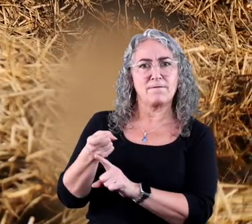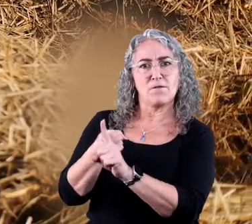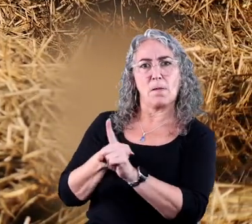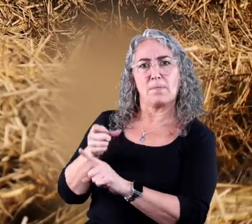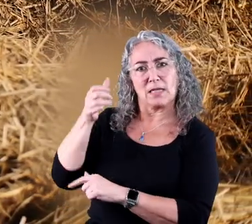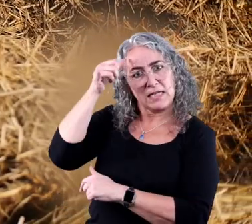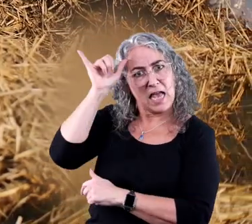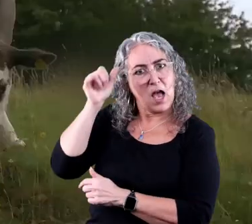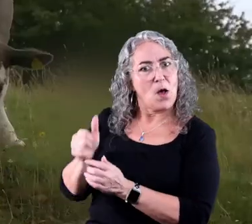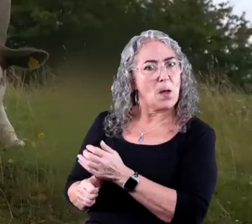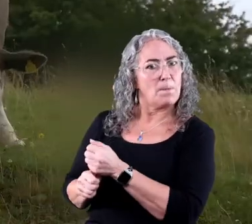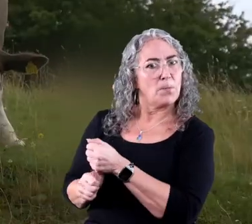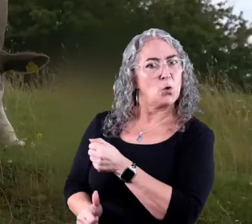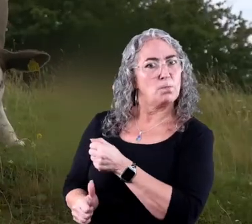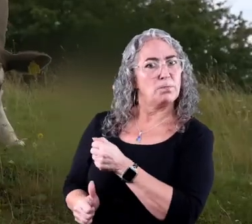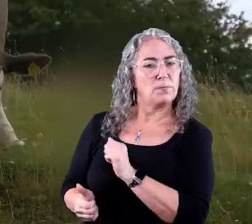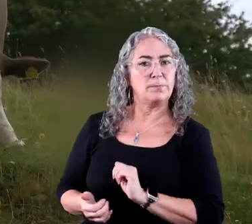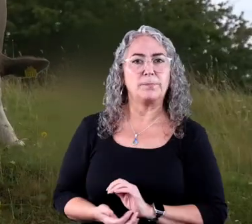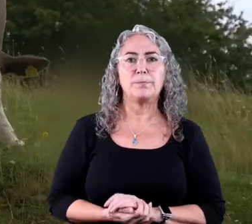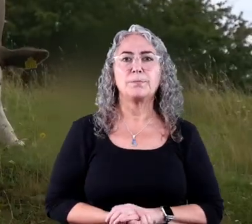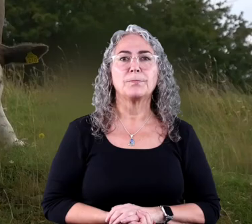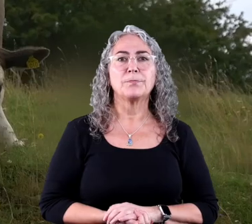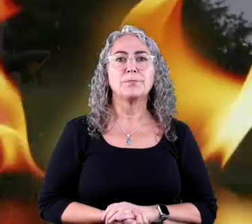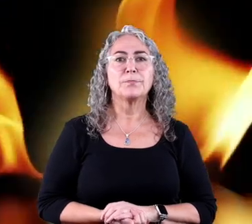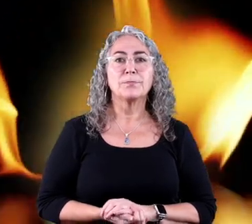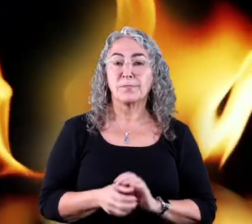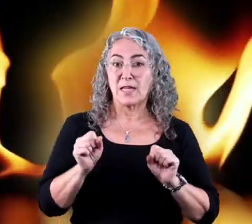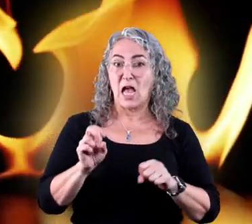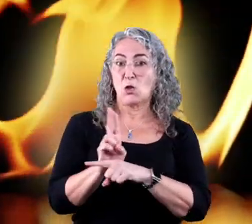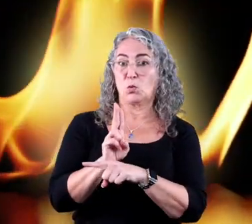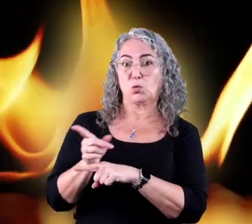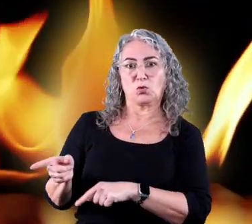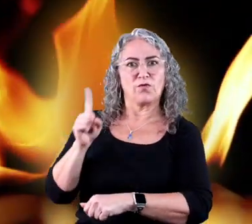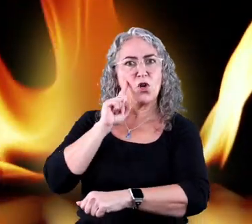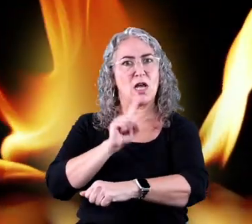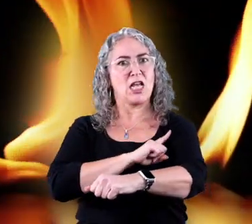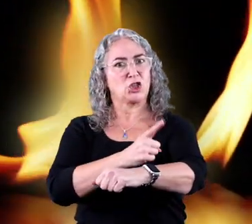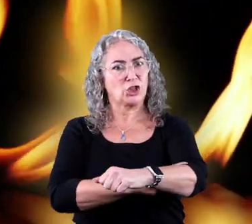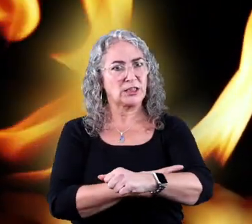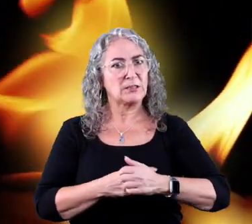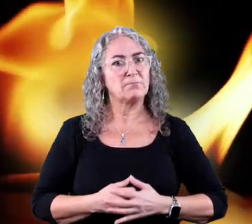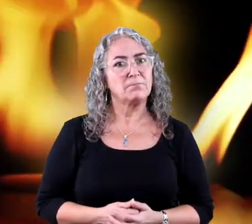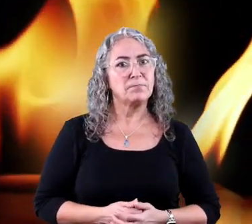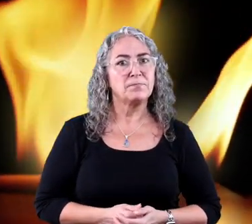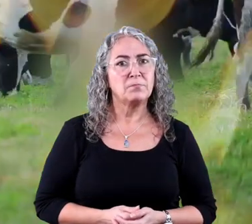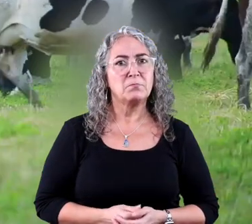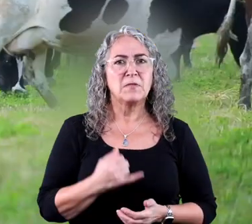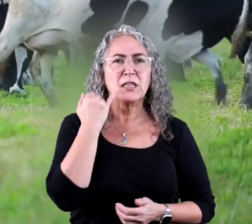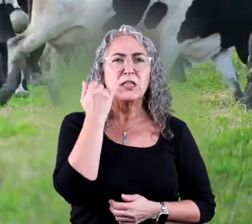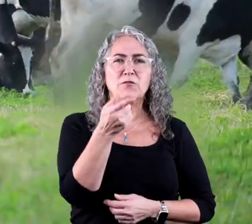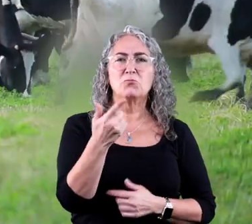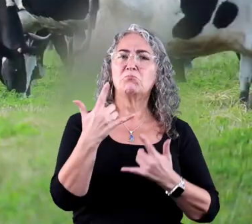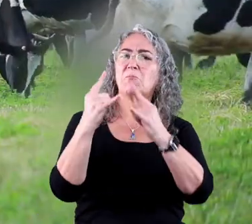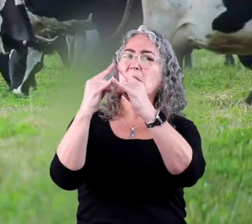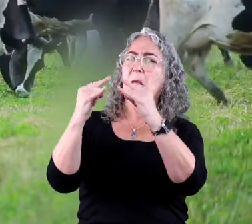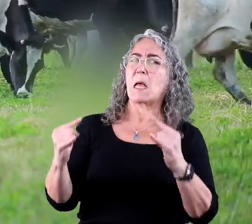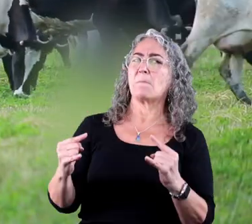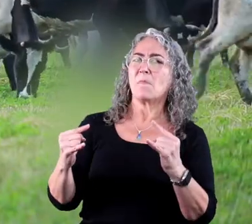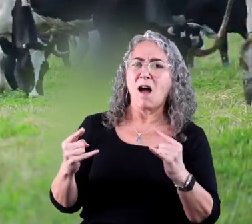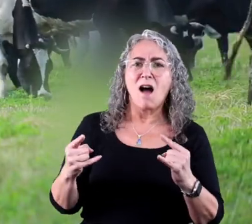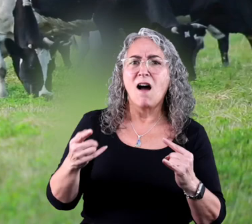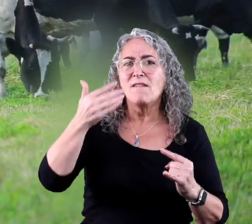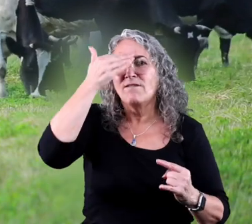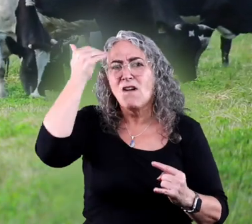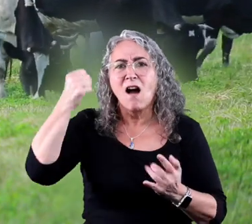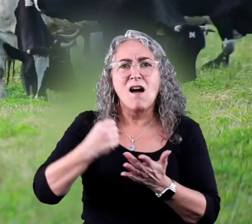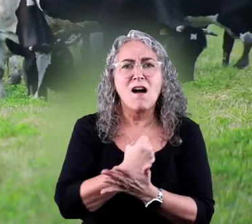from cow manure, which is a fancy word for poop, can also be used to create energy? So, if you are ever out